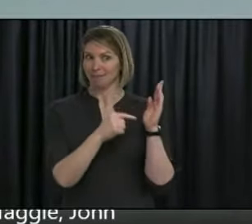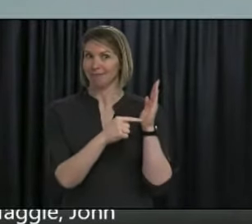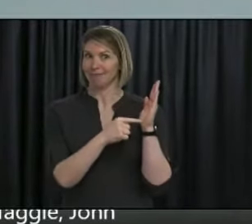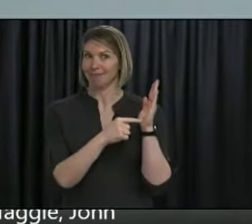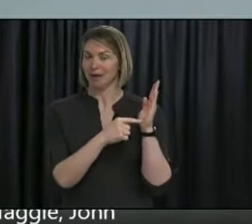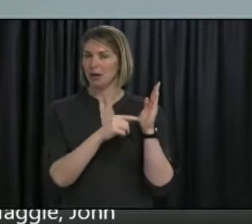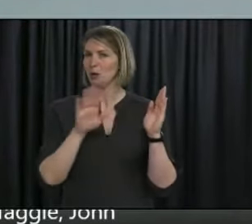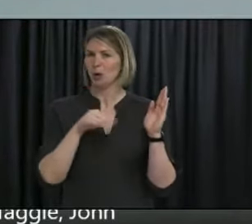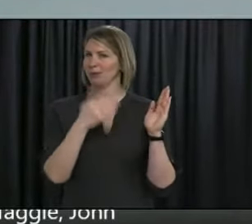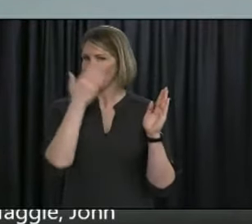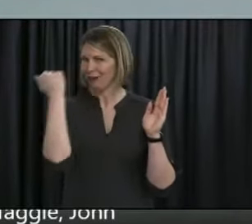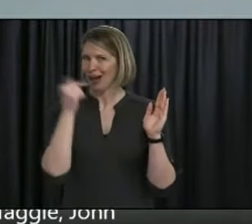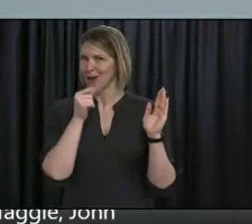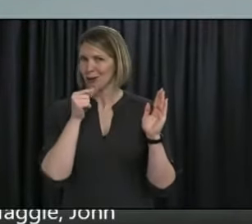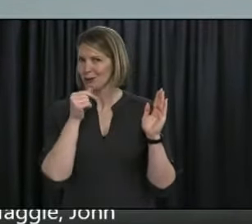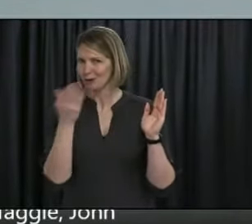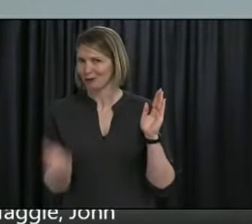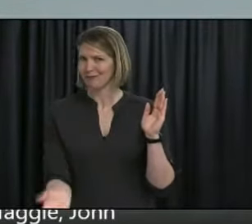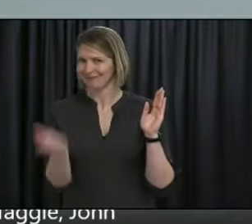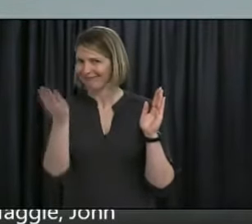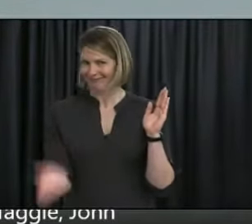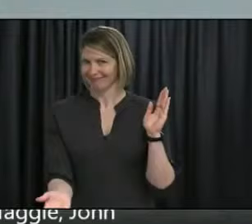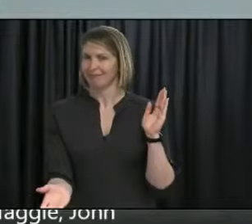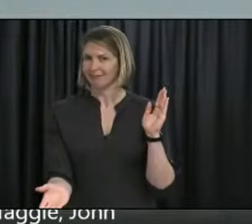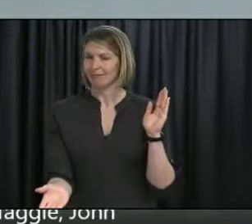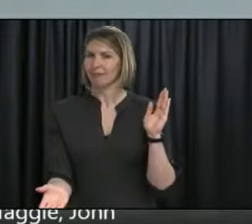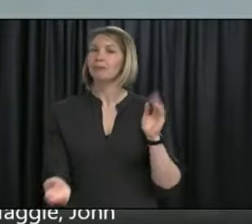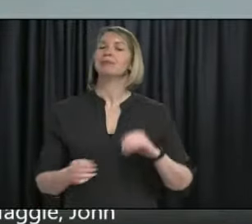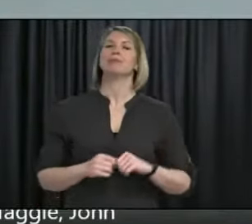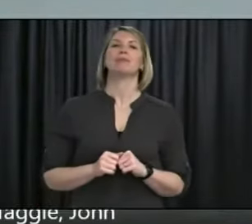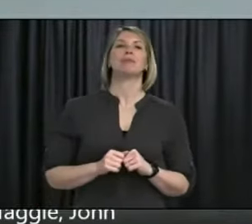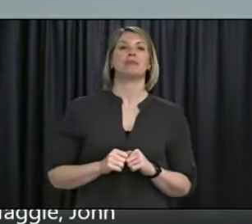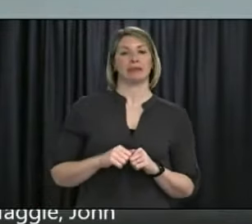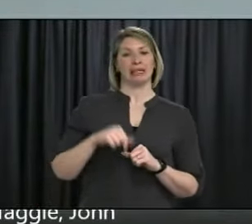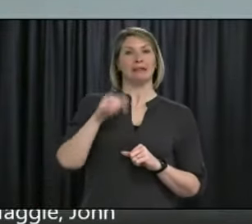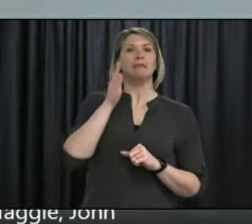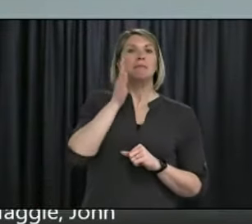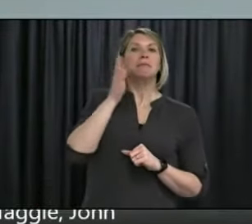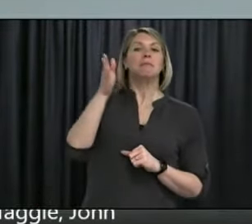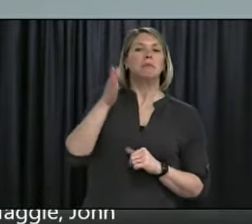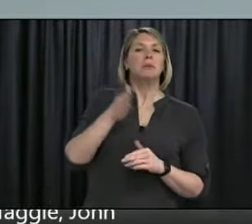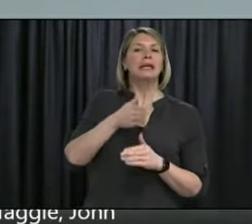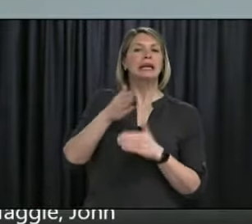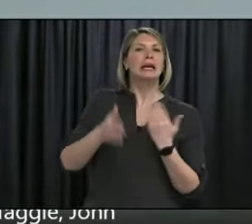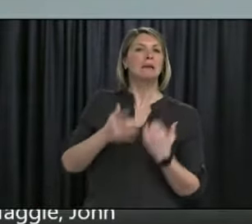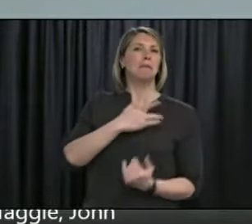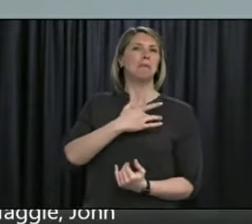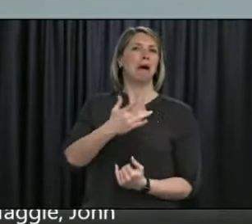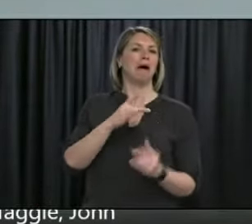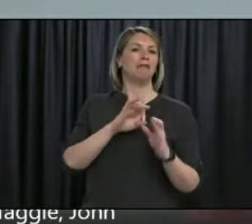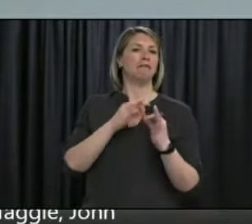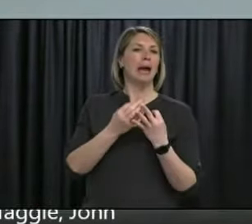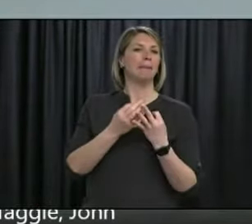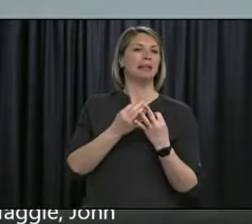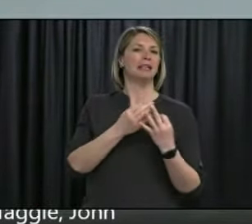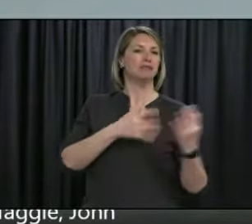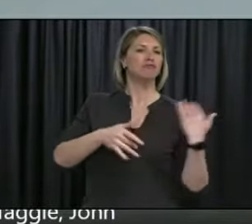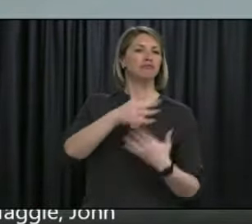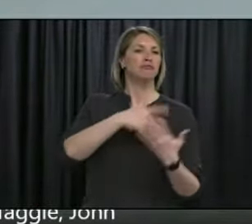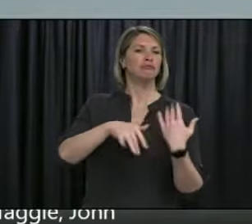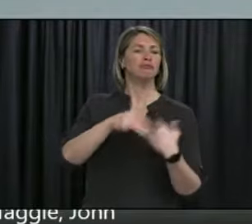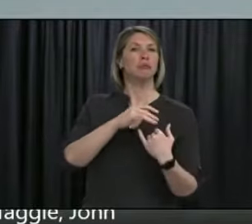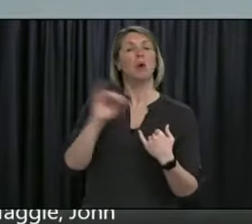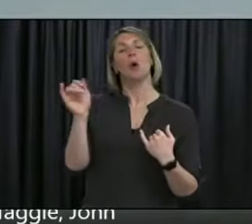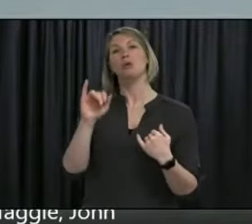It is a time of the year where family get together. And there are a variety of religious traditions